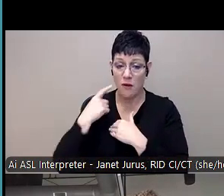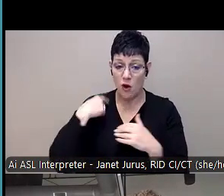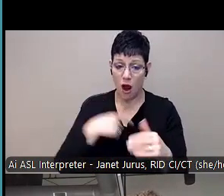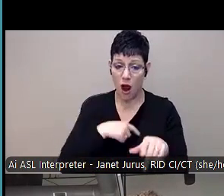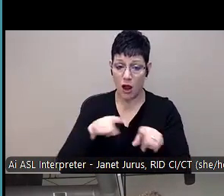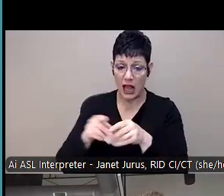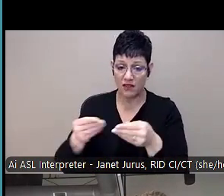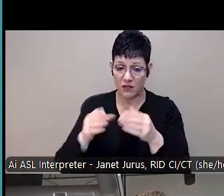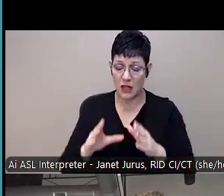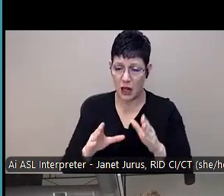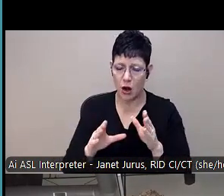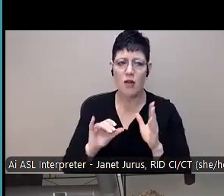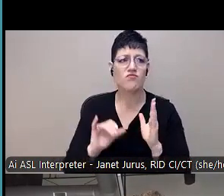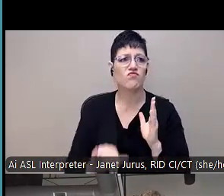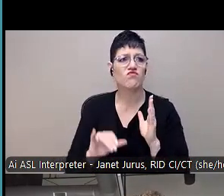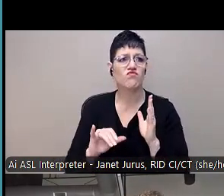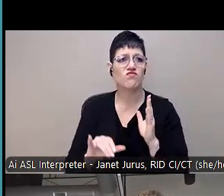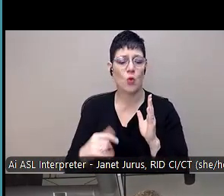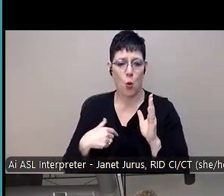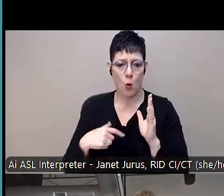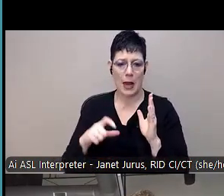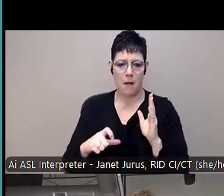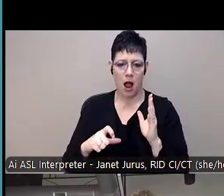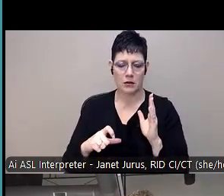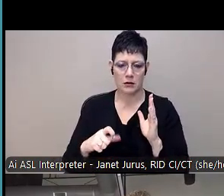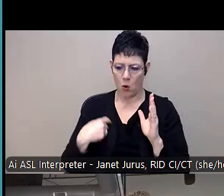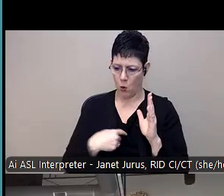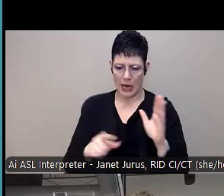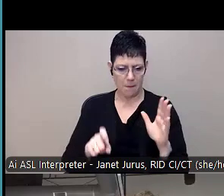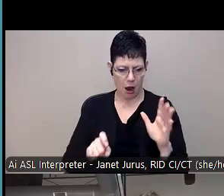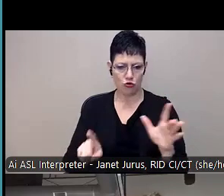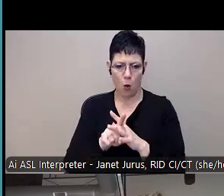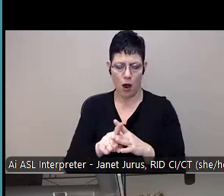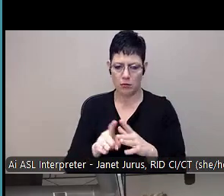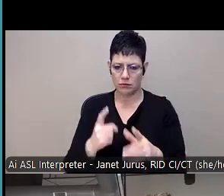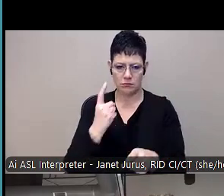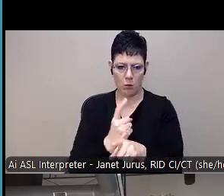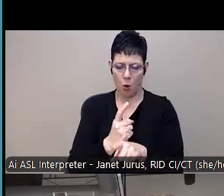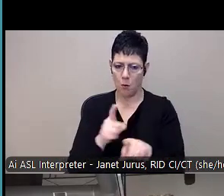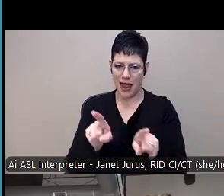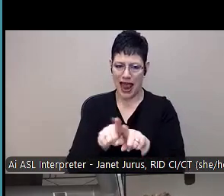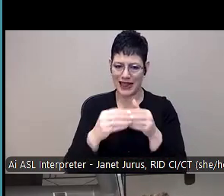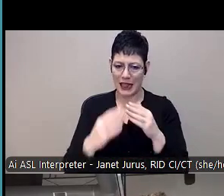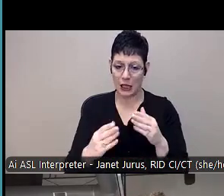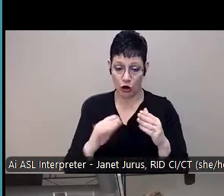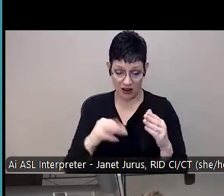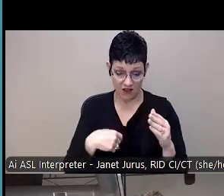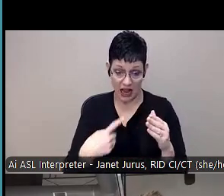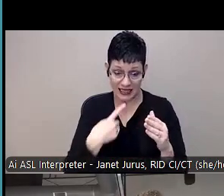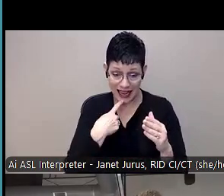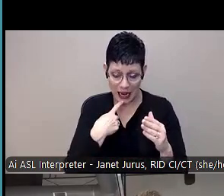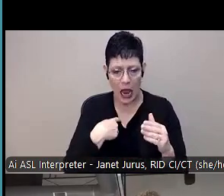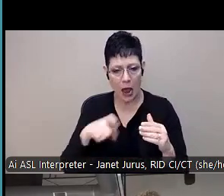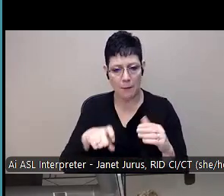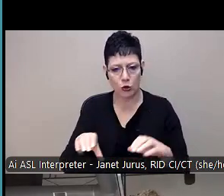was, okay, we got to show up as good leaders. If I say I'm going to be here on a Wednesday, I'm going to be here on a Wednesday. Um, and just showing them the, um,